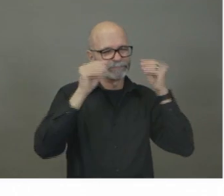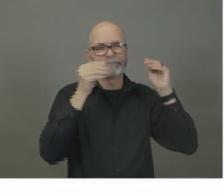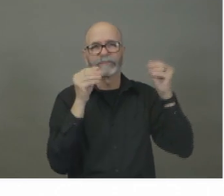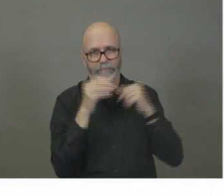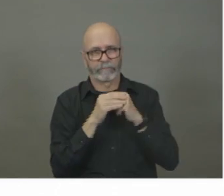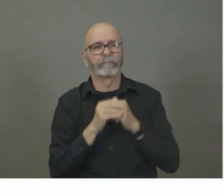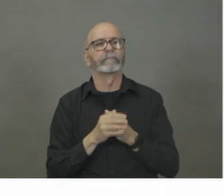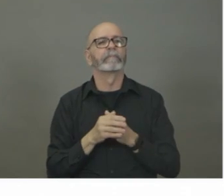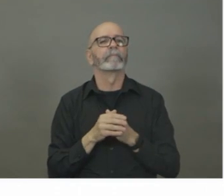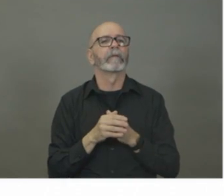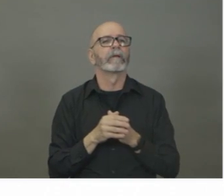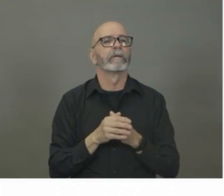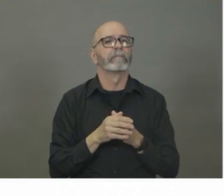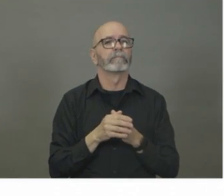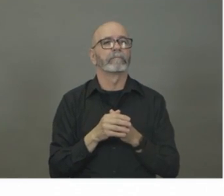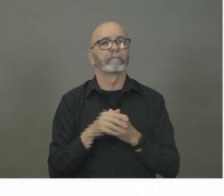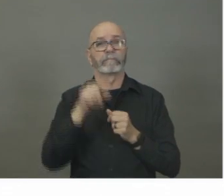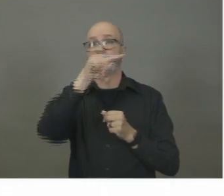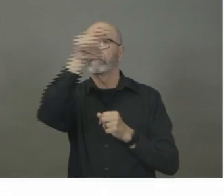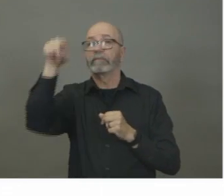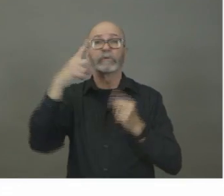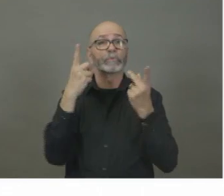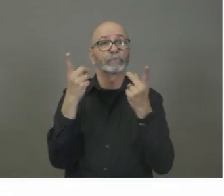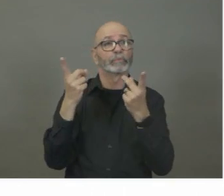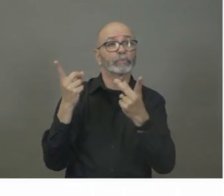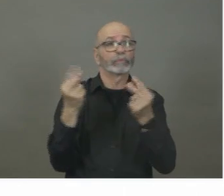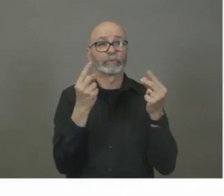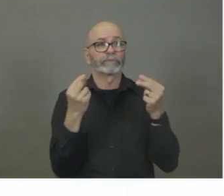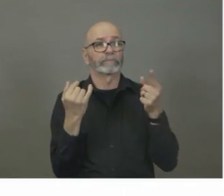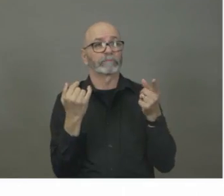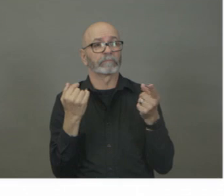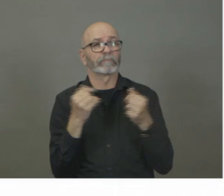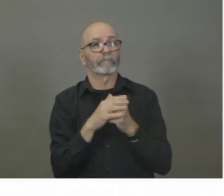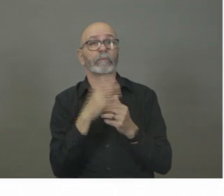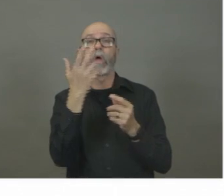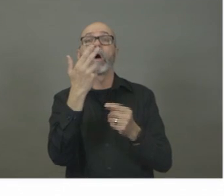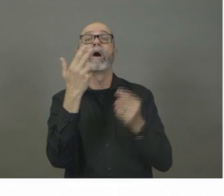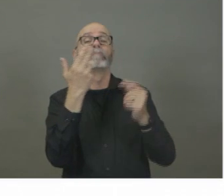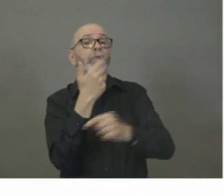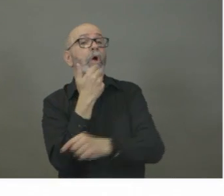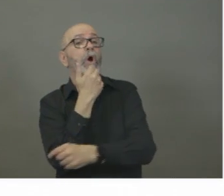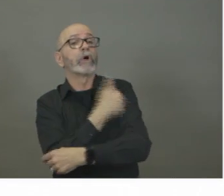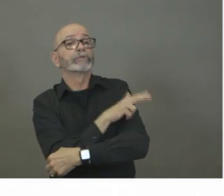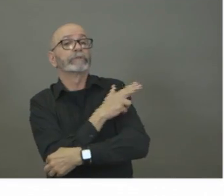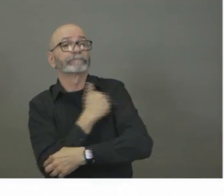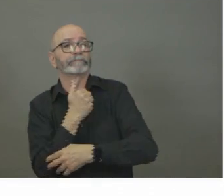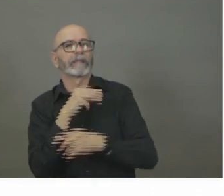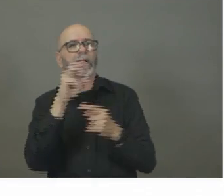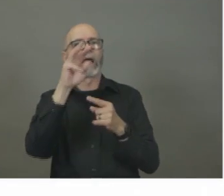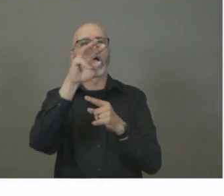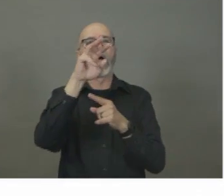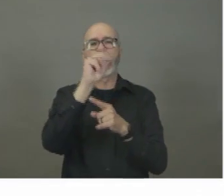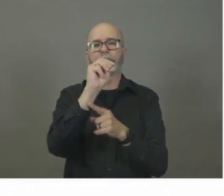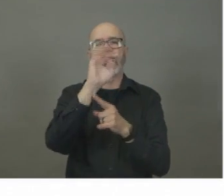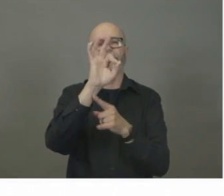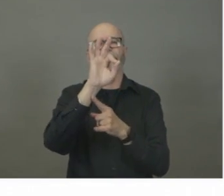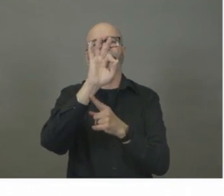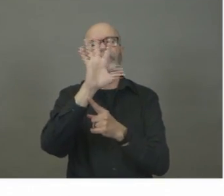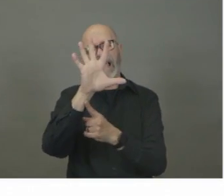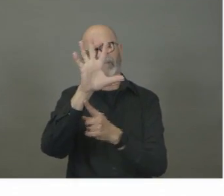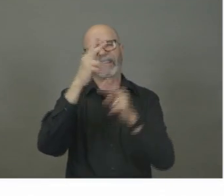sense of what is happening on those front lines in the hospital. Um, N95s are available in the hospitals, but to be clear,